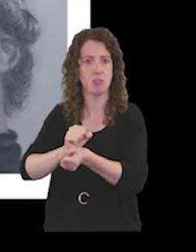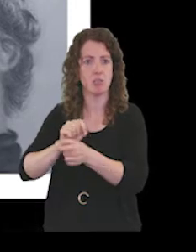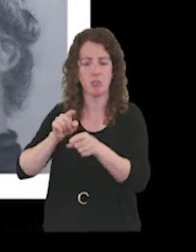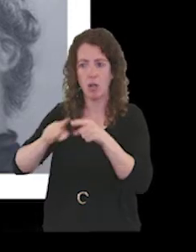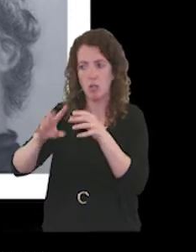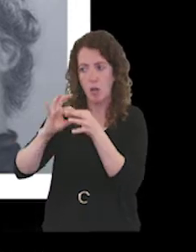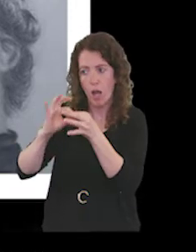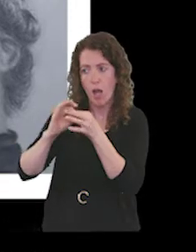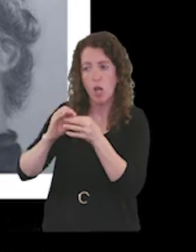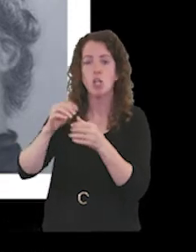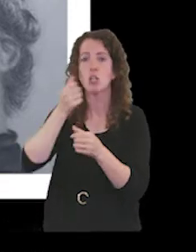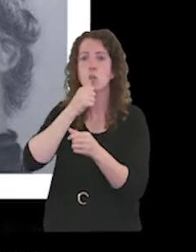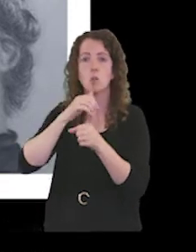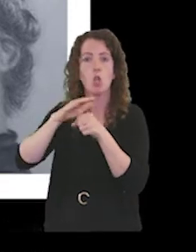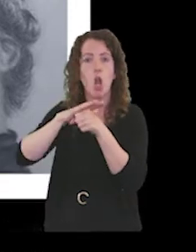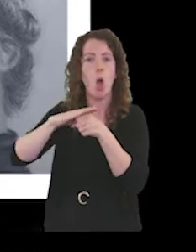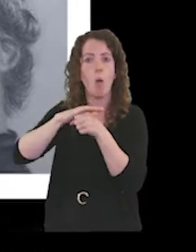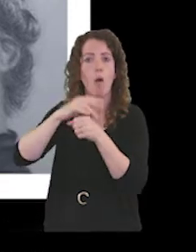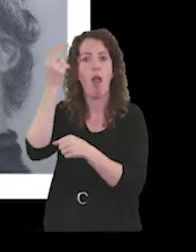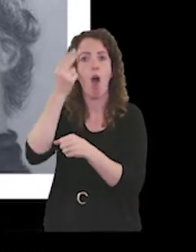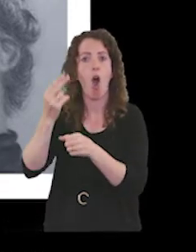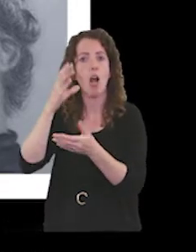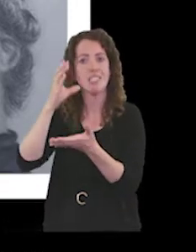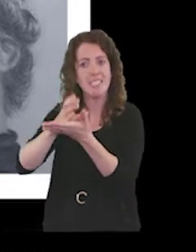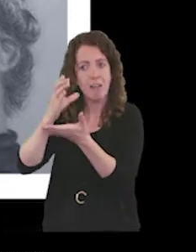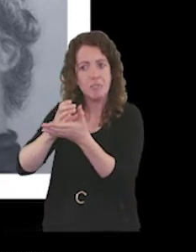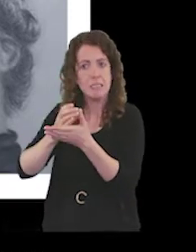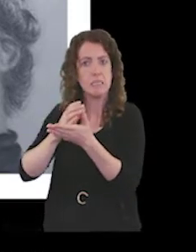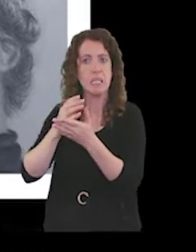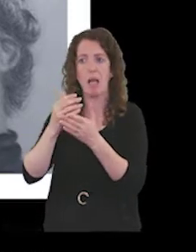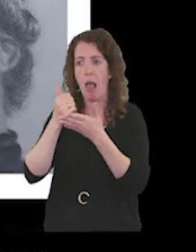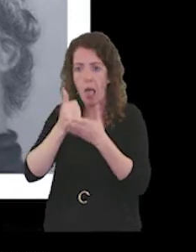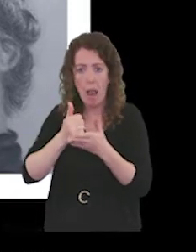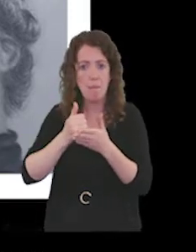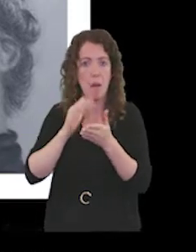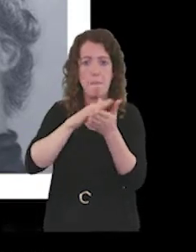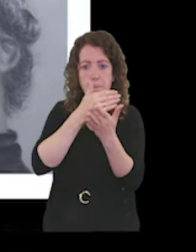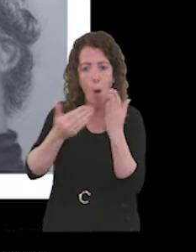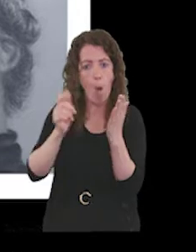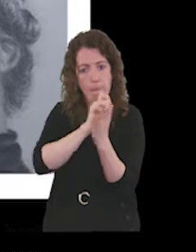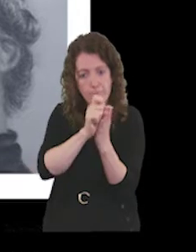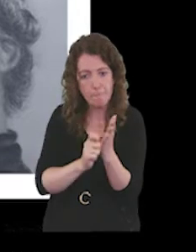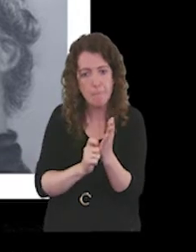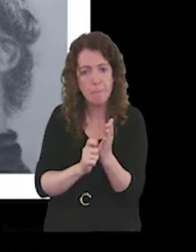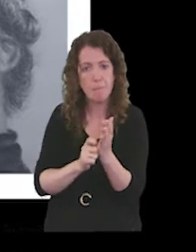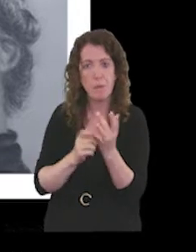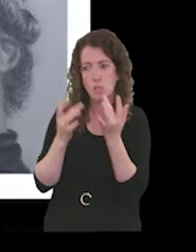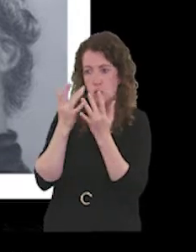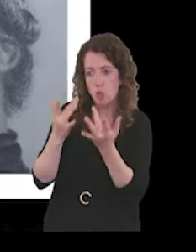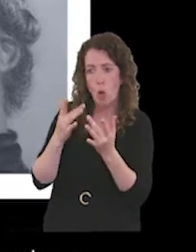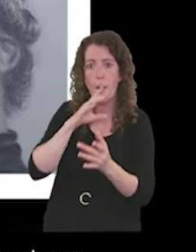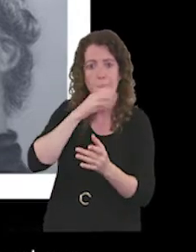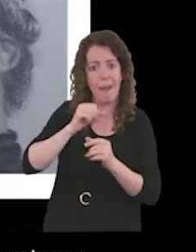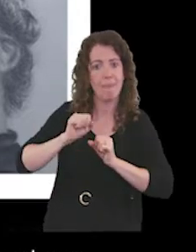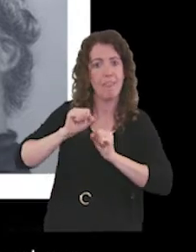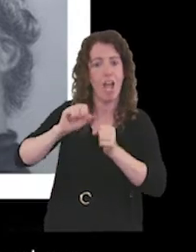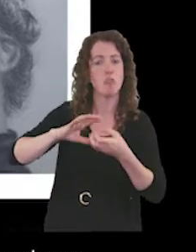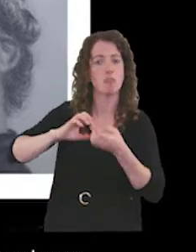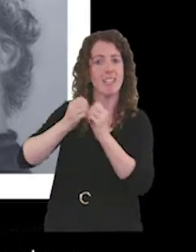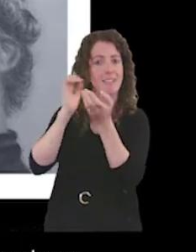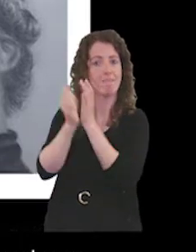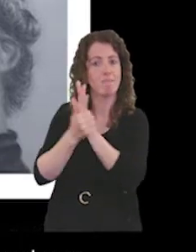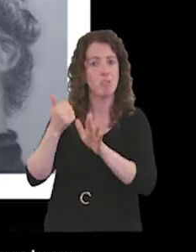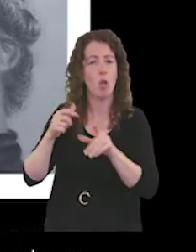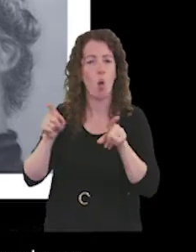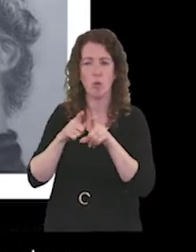and arts charity, writing poems, showcasing men's creative talents and sharing